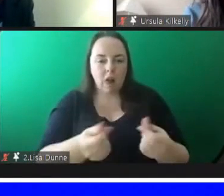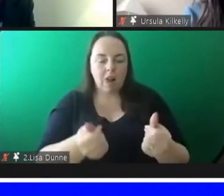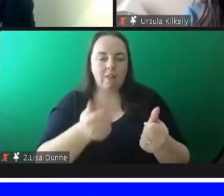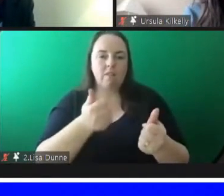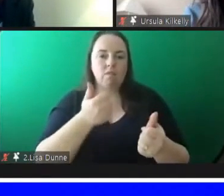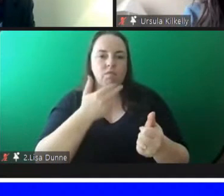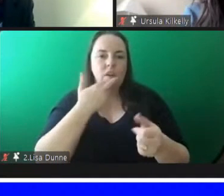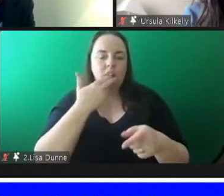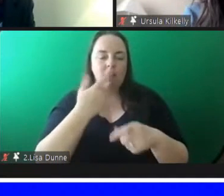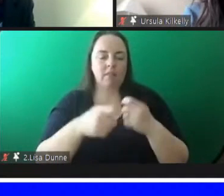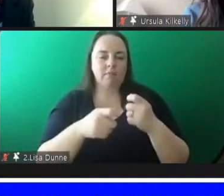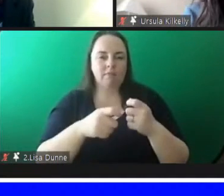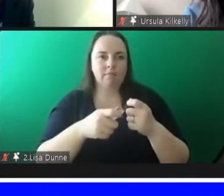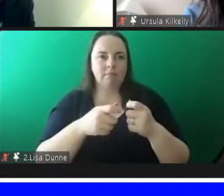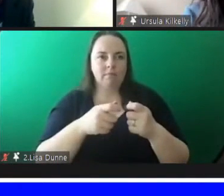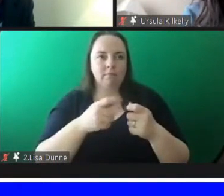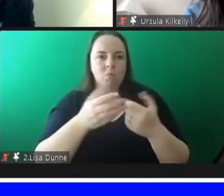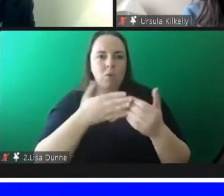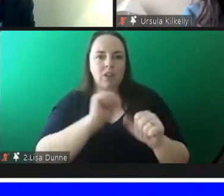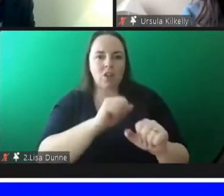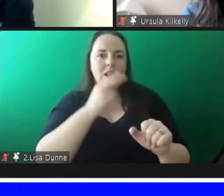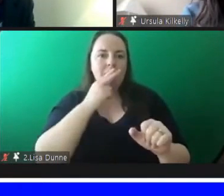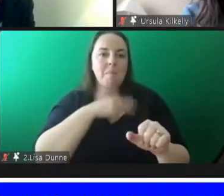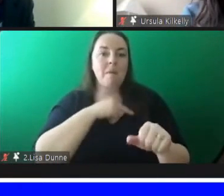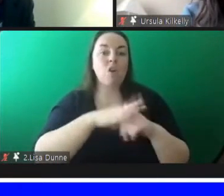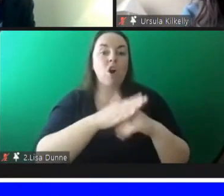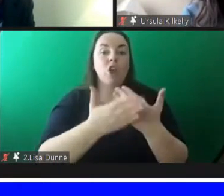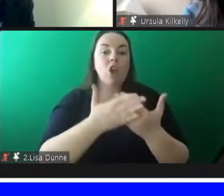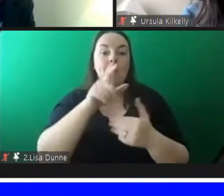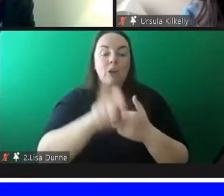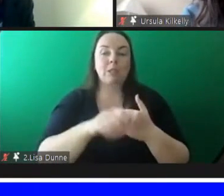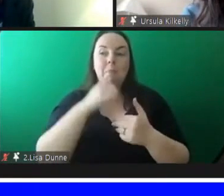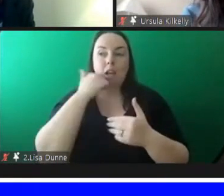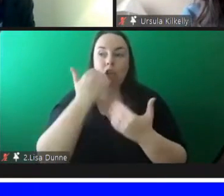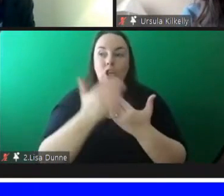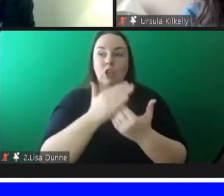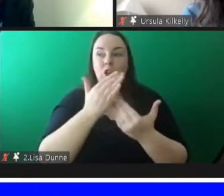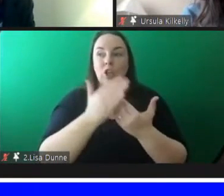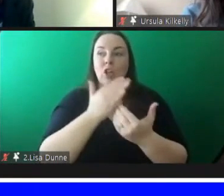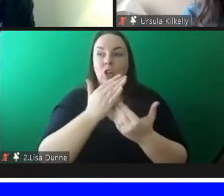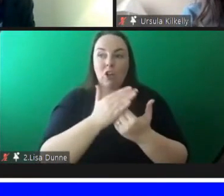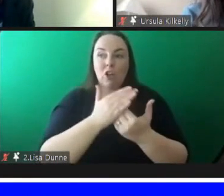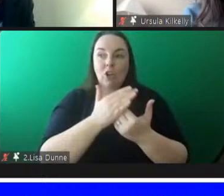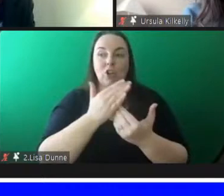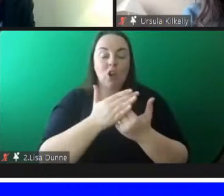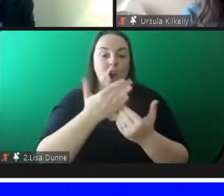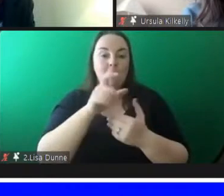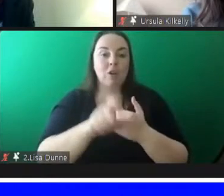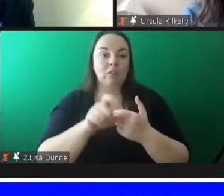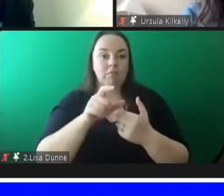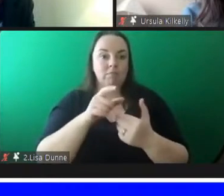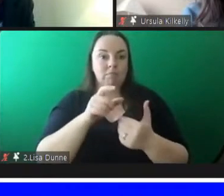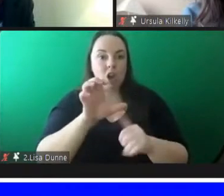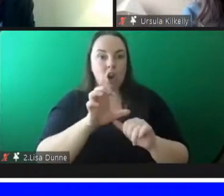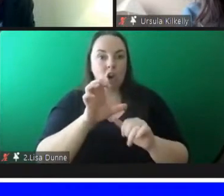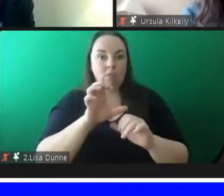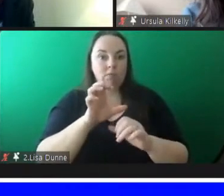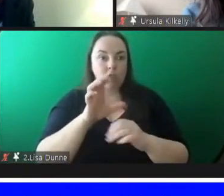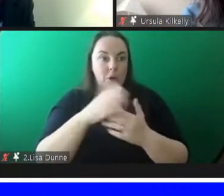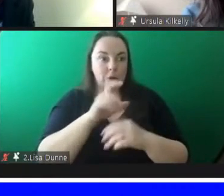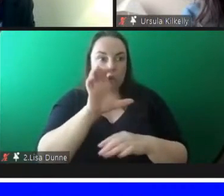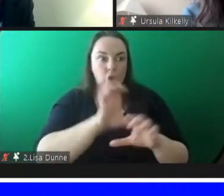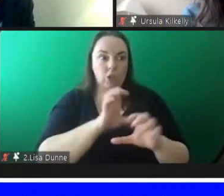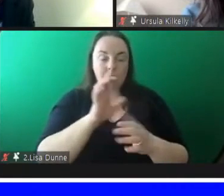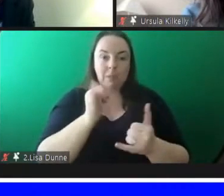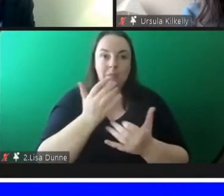um you know and and and for that young person because you know the young person um ultimately could appear to be in a very